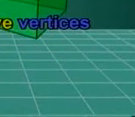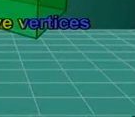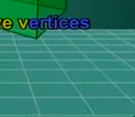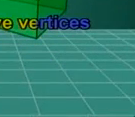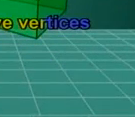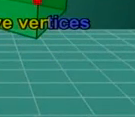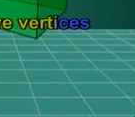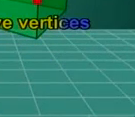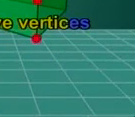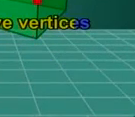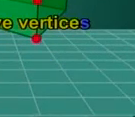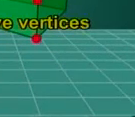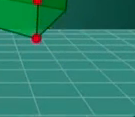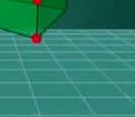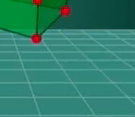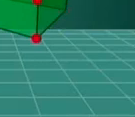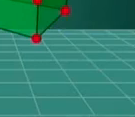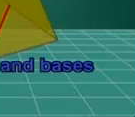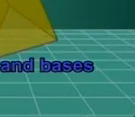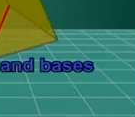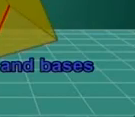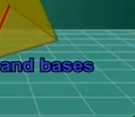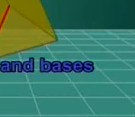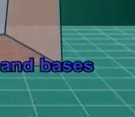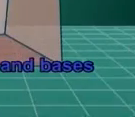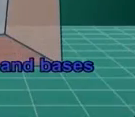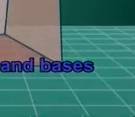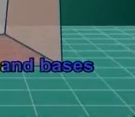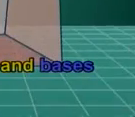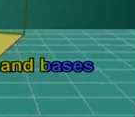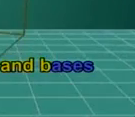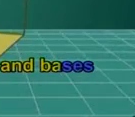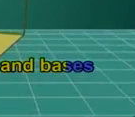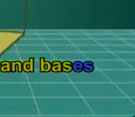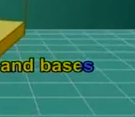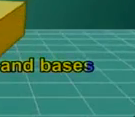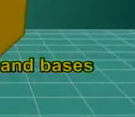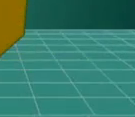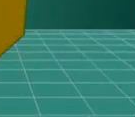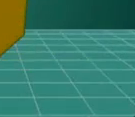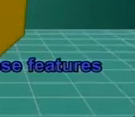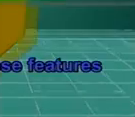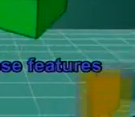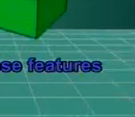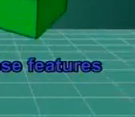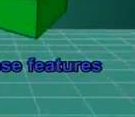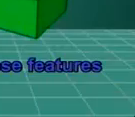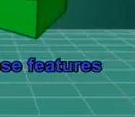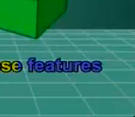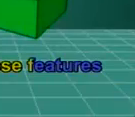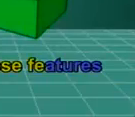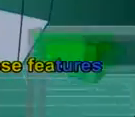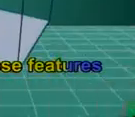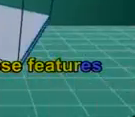have vertices. And they faces, and bases. Without all